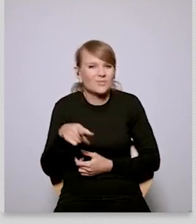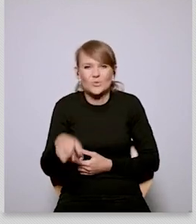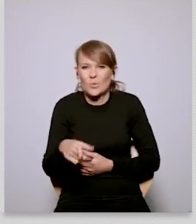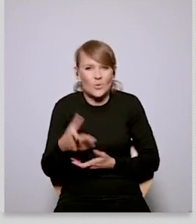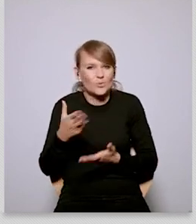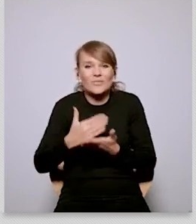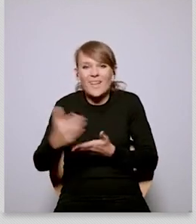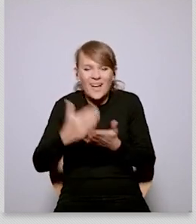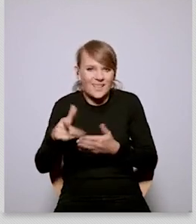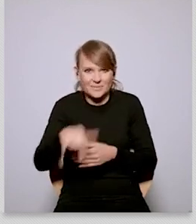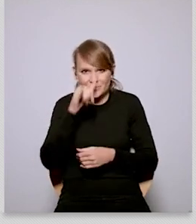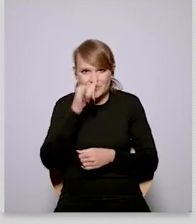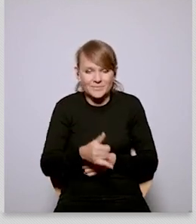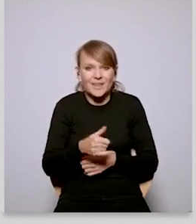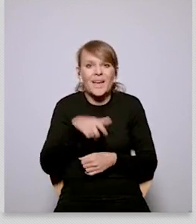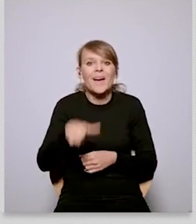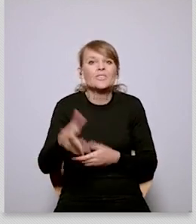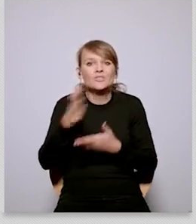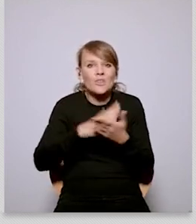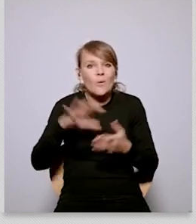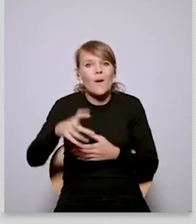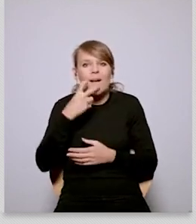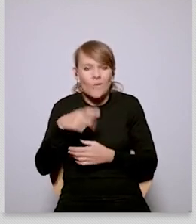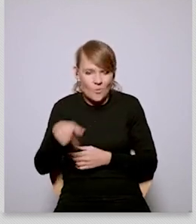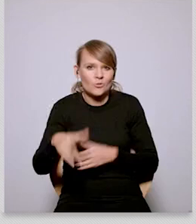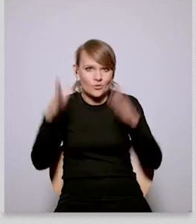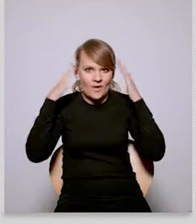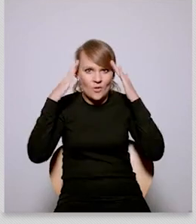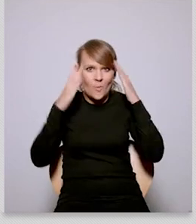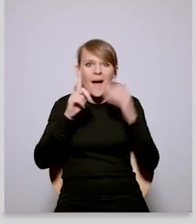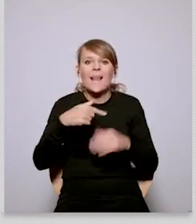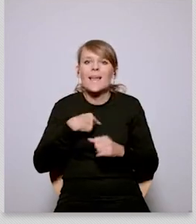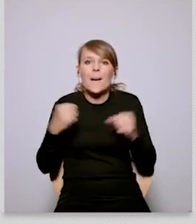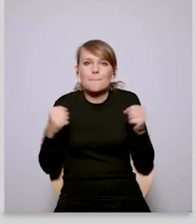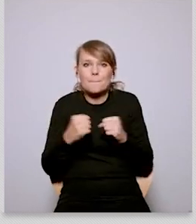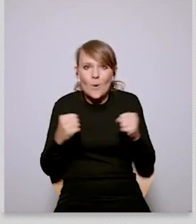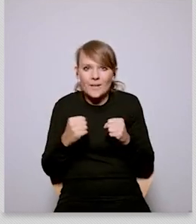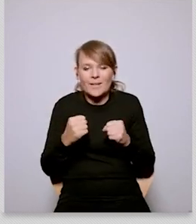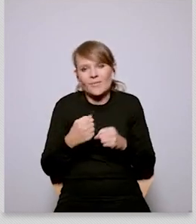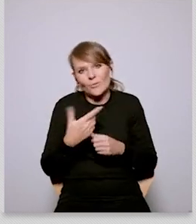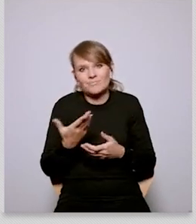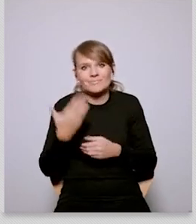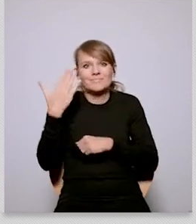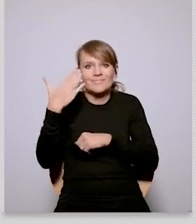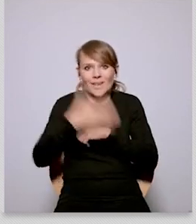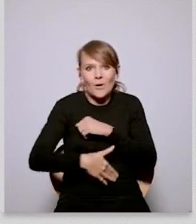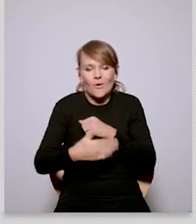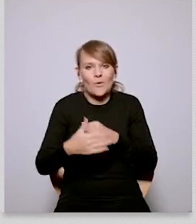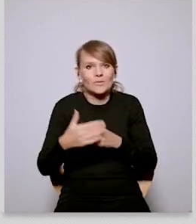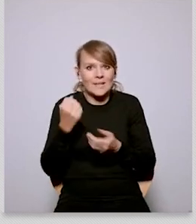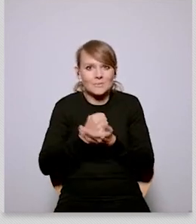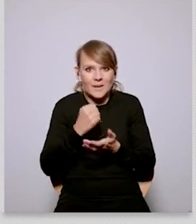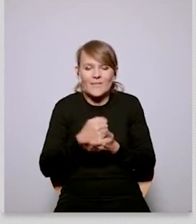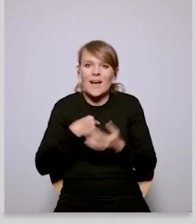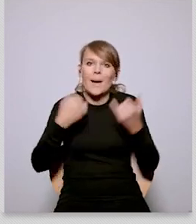system and the political system as such so the energy sector in poland understands that however i'm